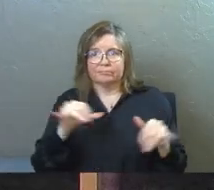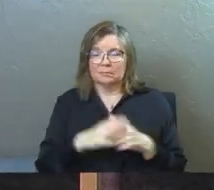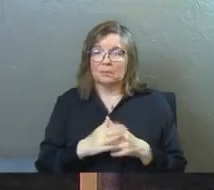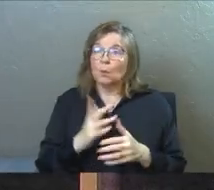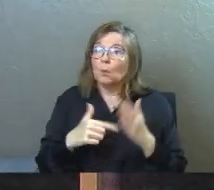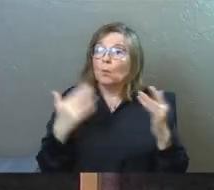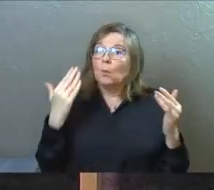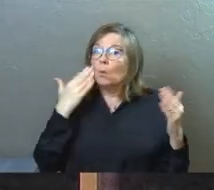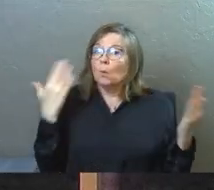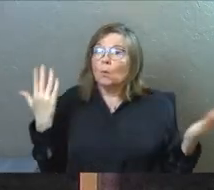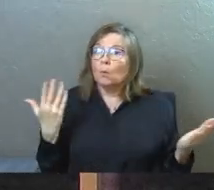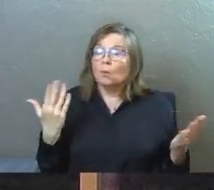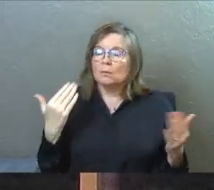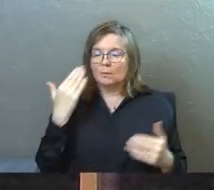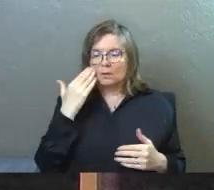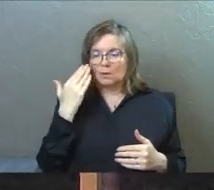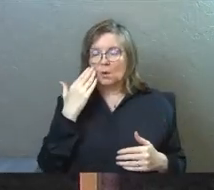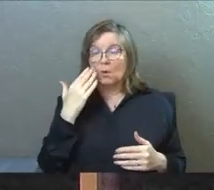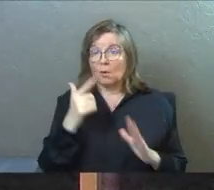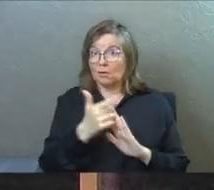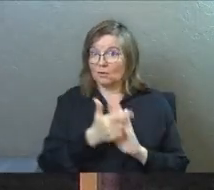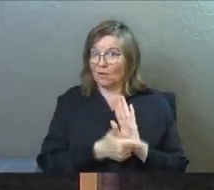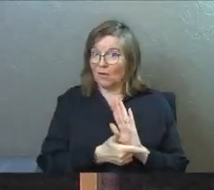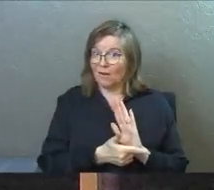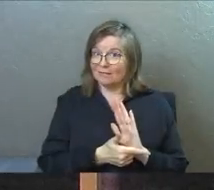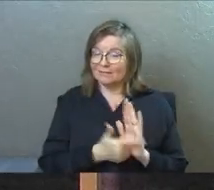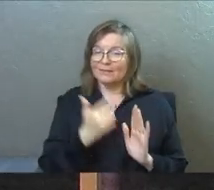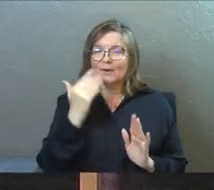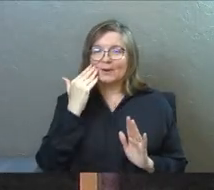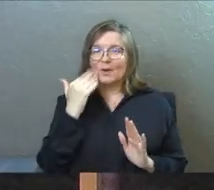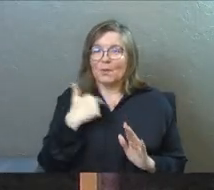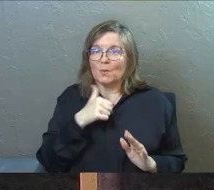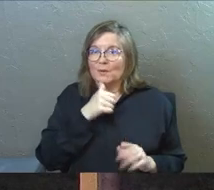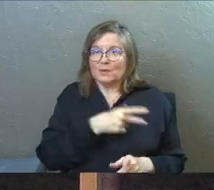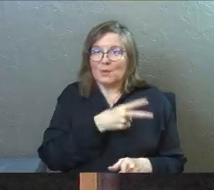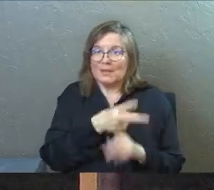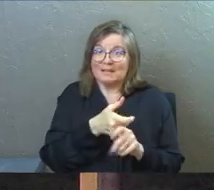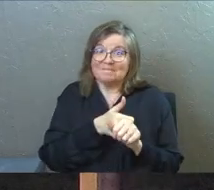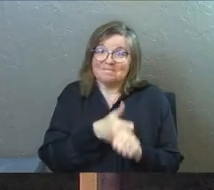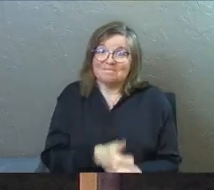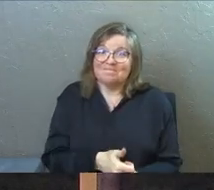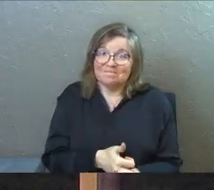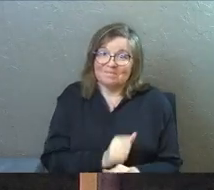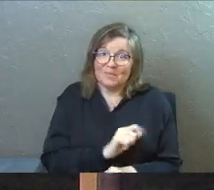And what do we know? We know there's a law and we know we don't keep it.